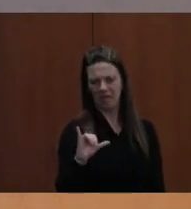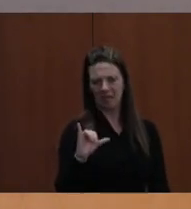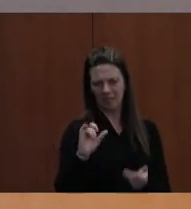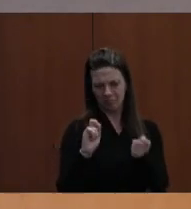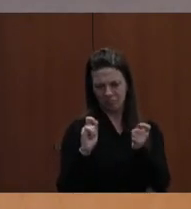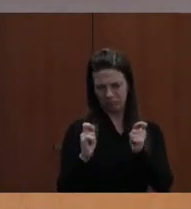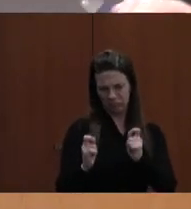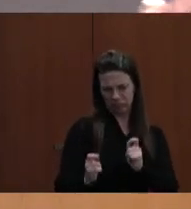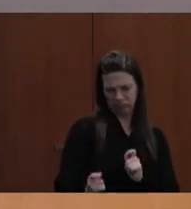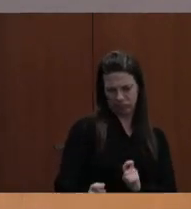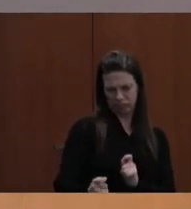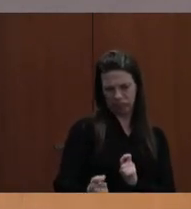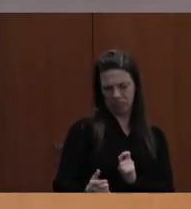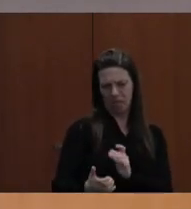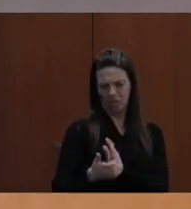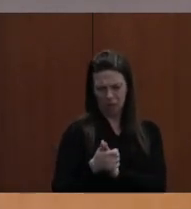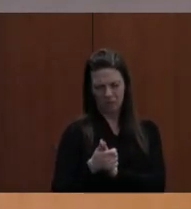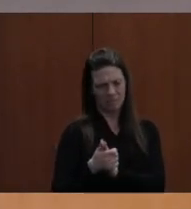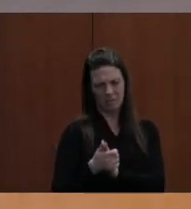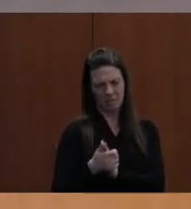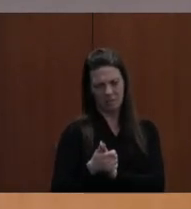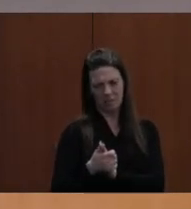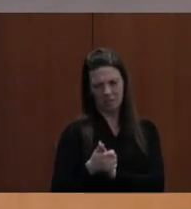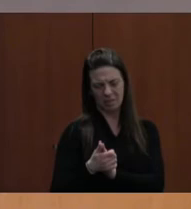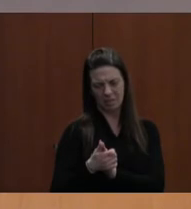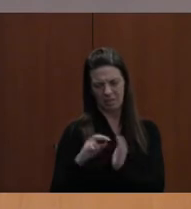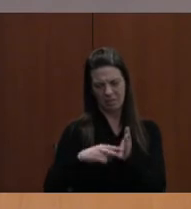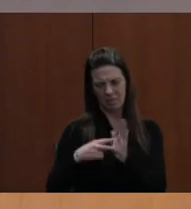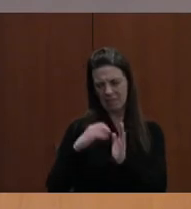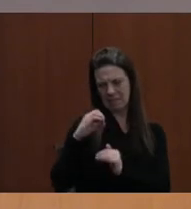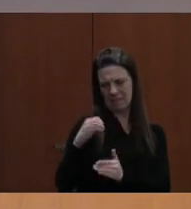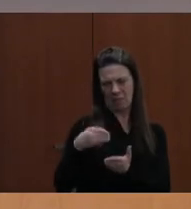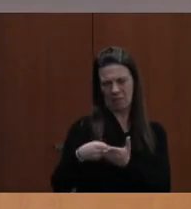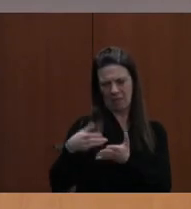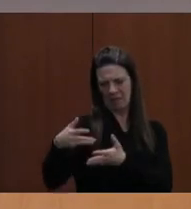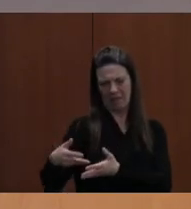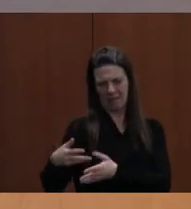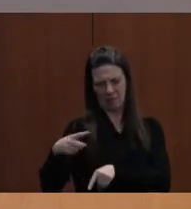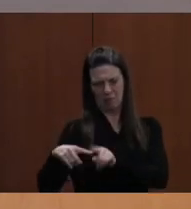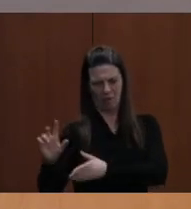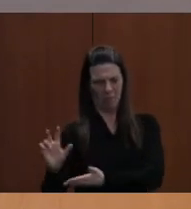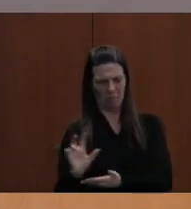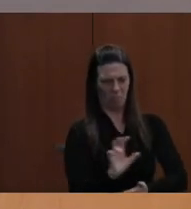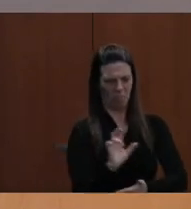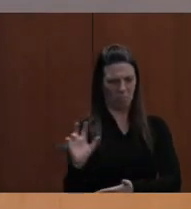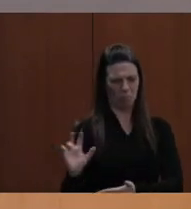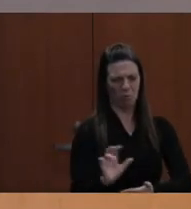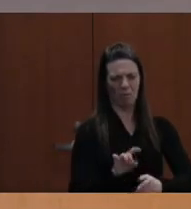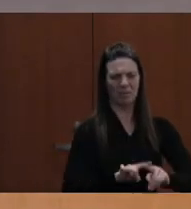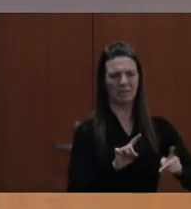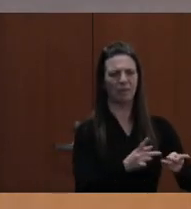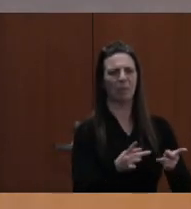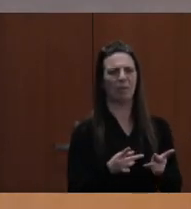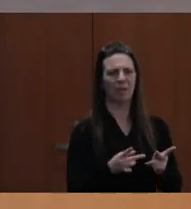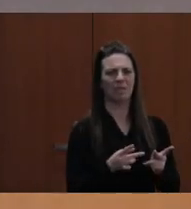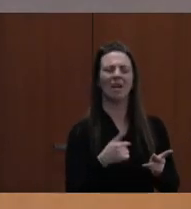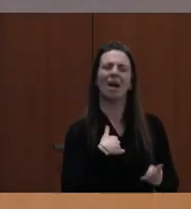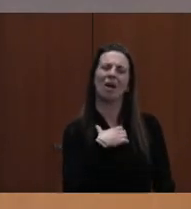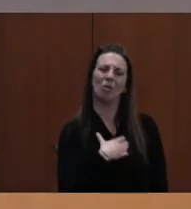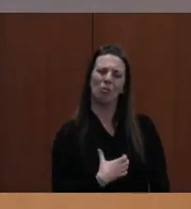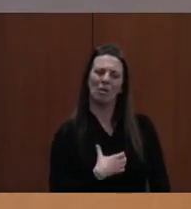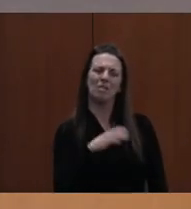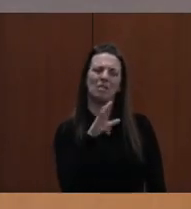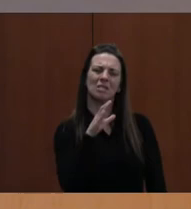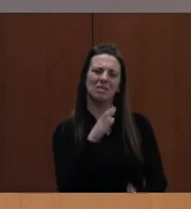GO FROM ONE PLACE TO ANOTHER, AND SO FORTH. I JUST WISH SOME OF THESE IDEAS HAD COME